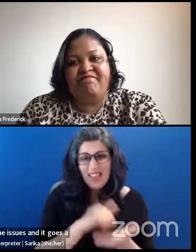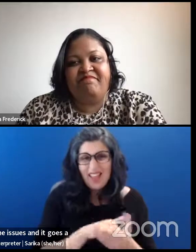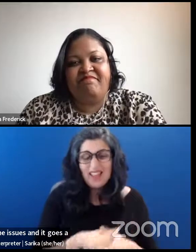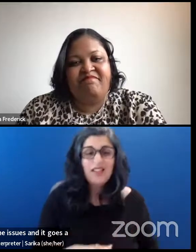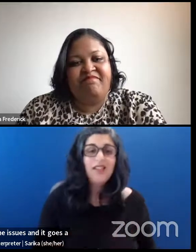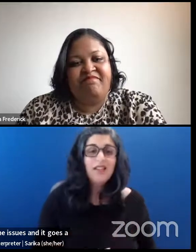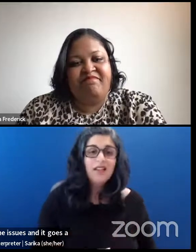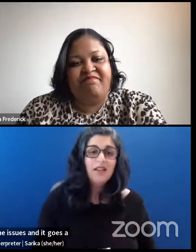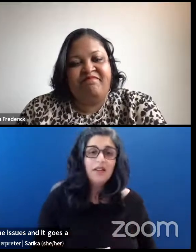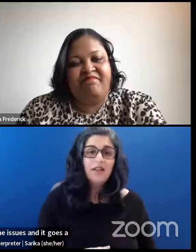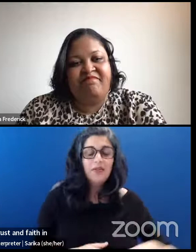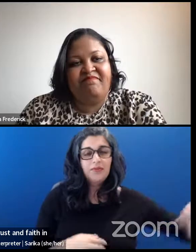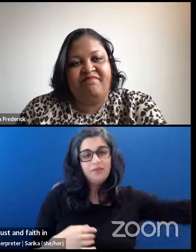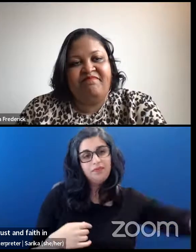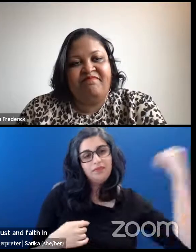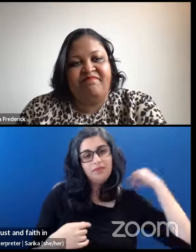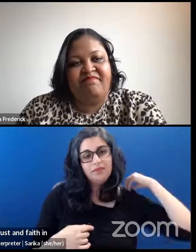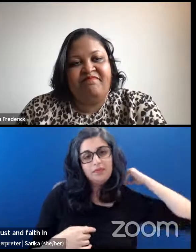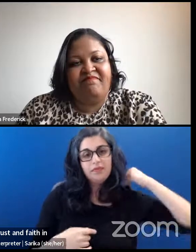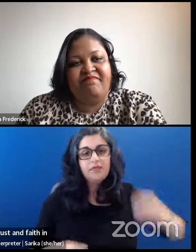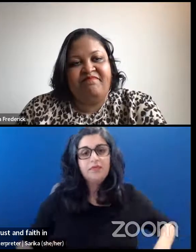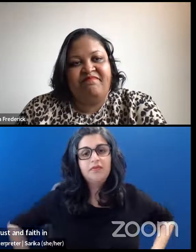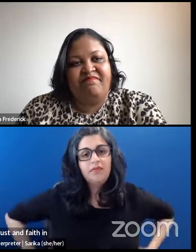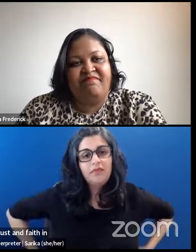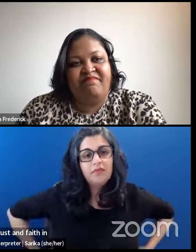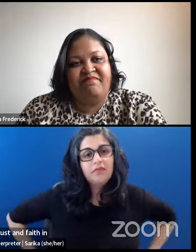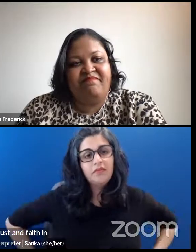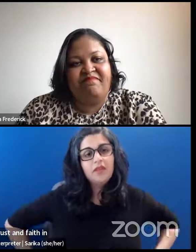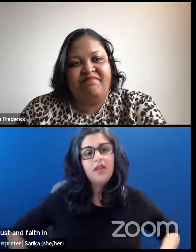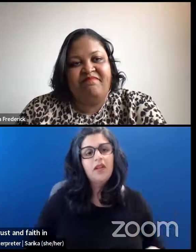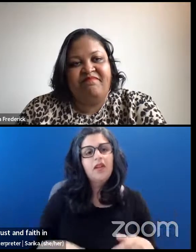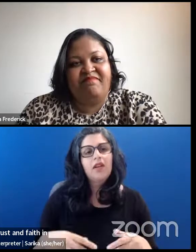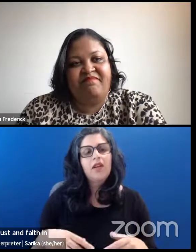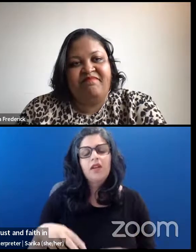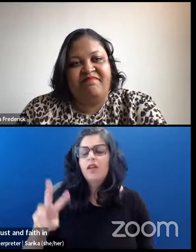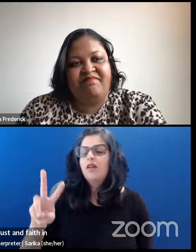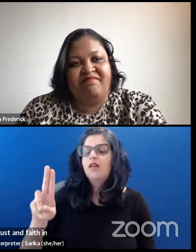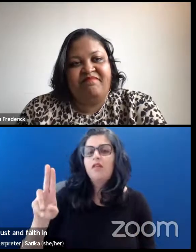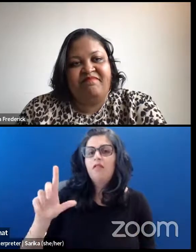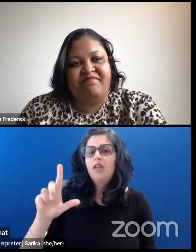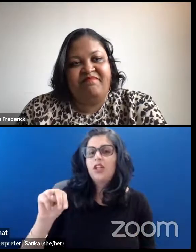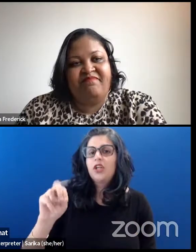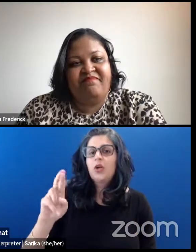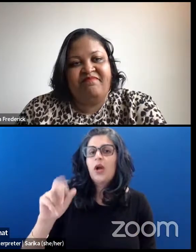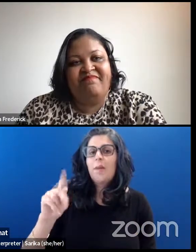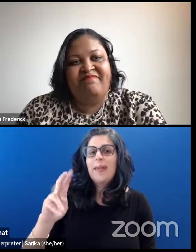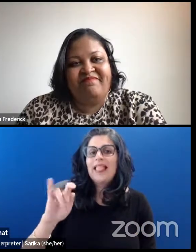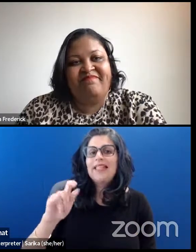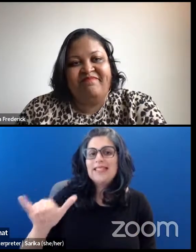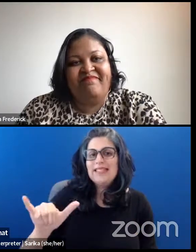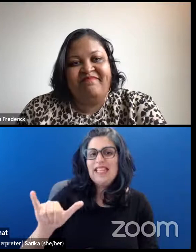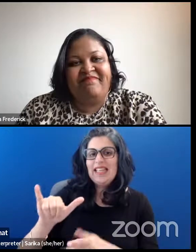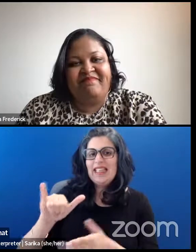What does vulnerability look like? How do you practice that?